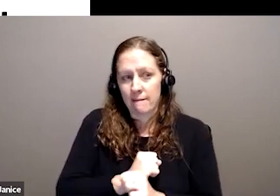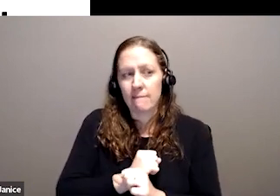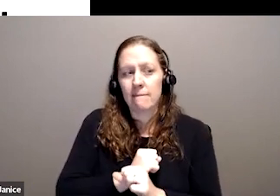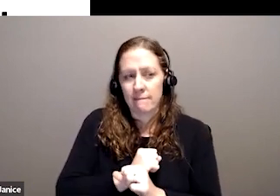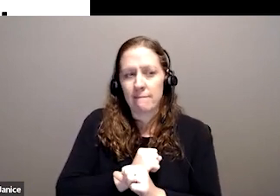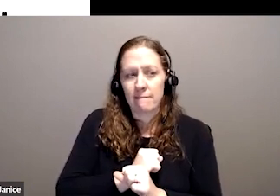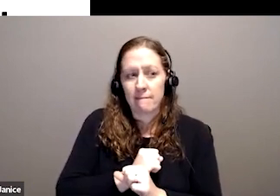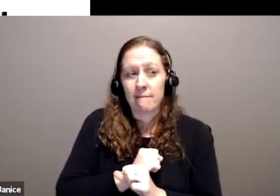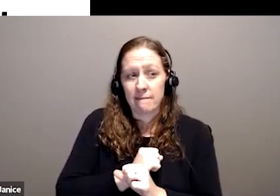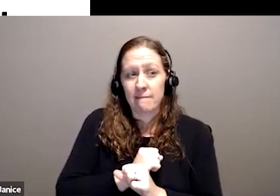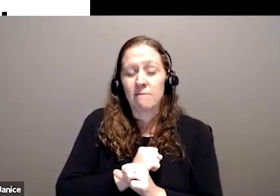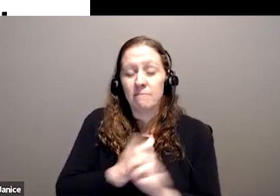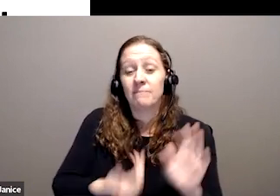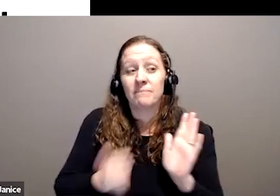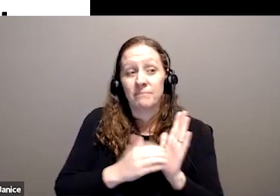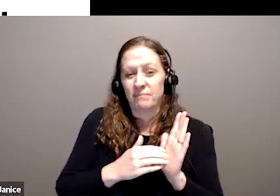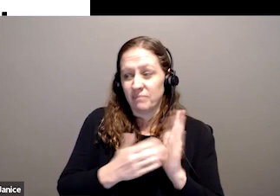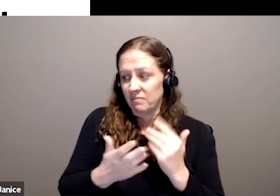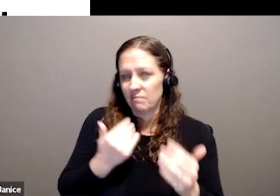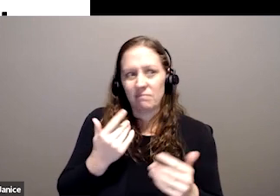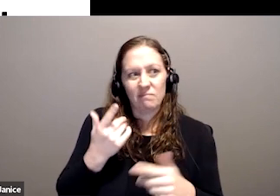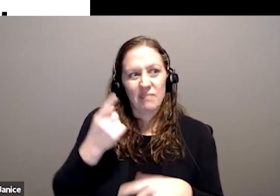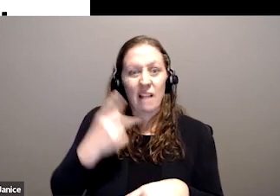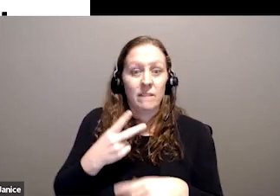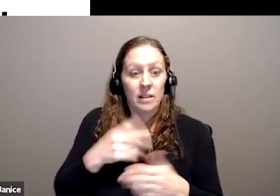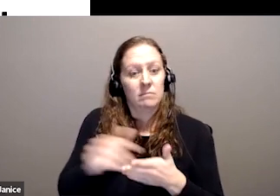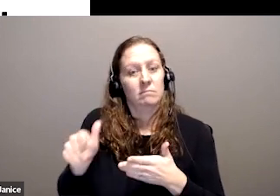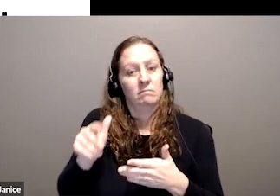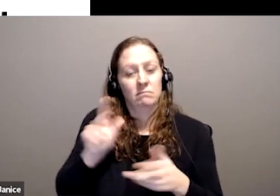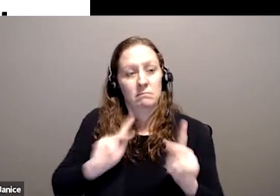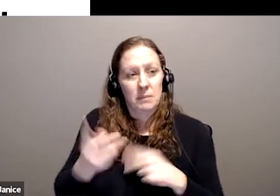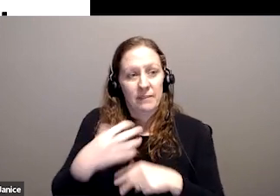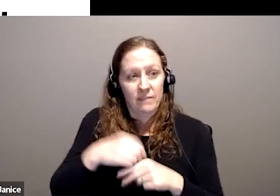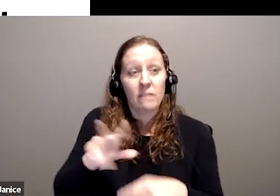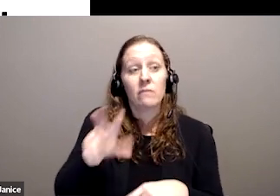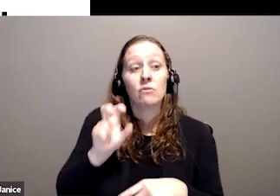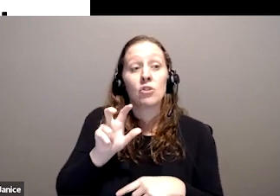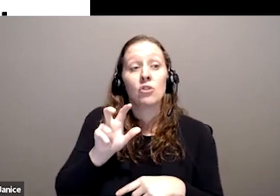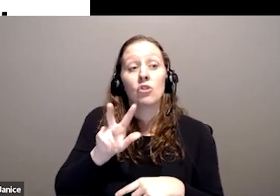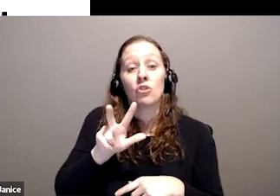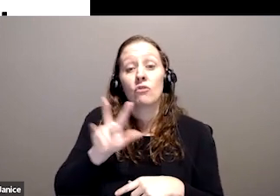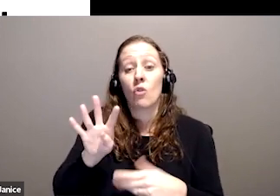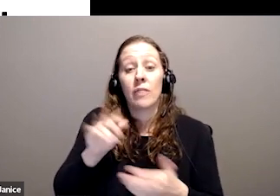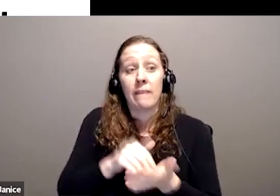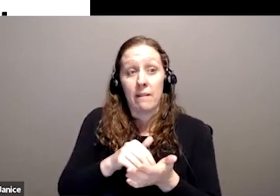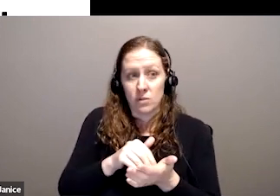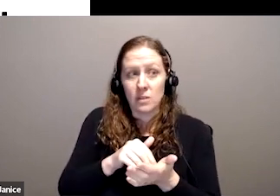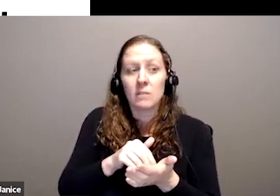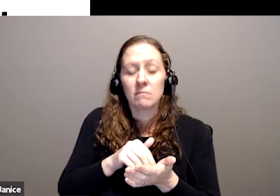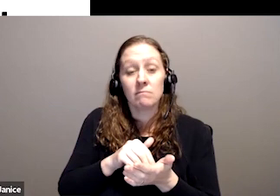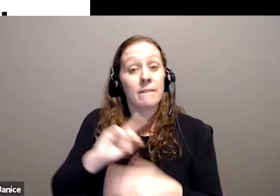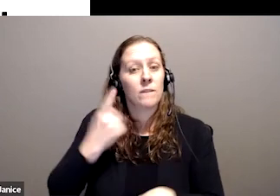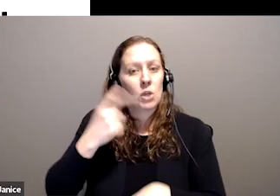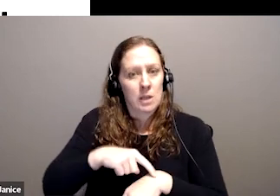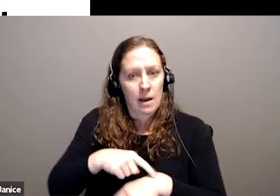As I said, there are more than half a million participants in the scheme. 334,000 of them are receiving support for